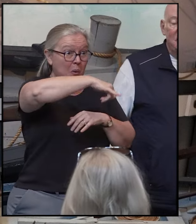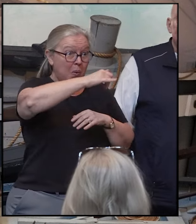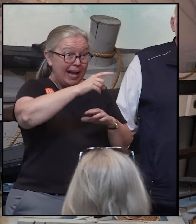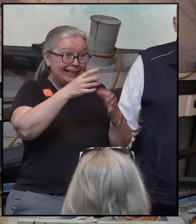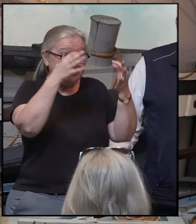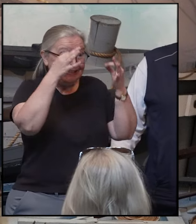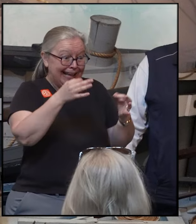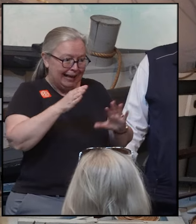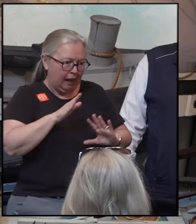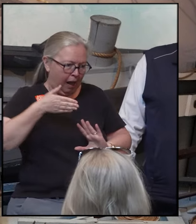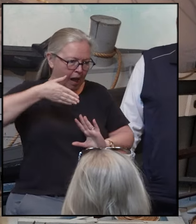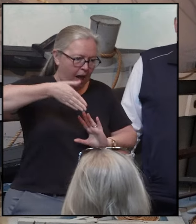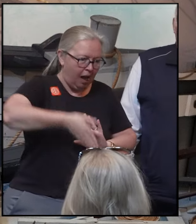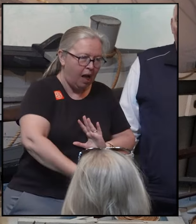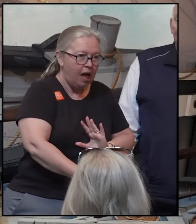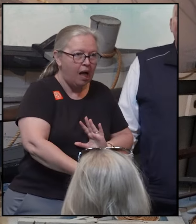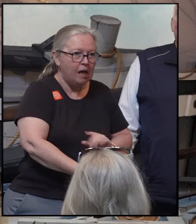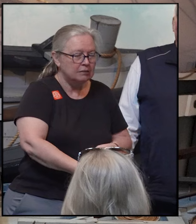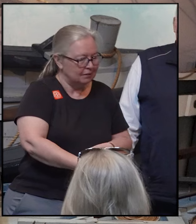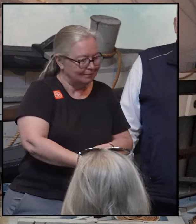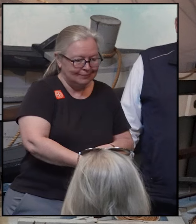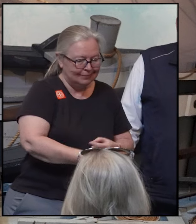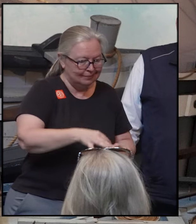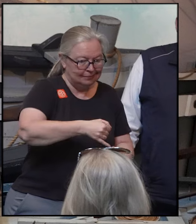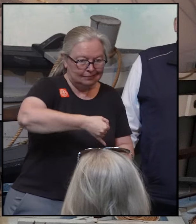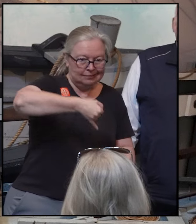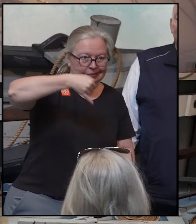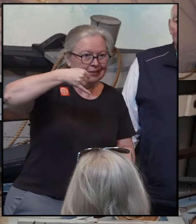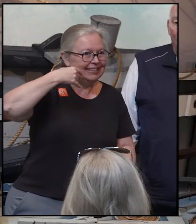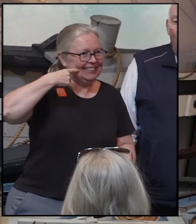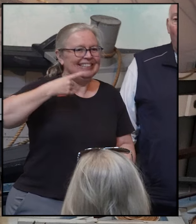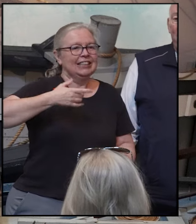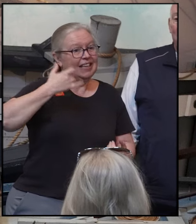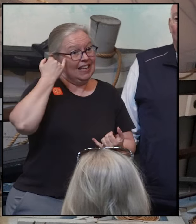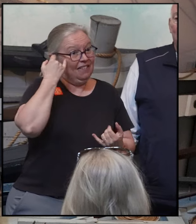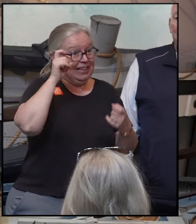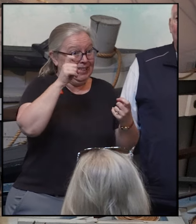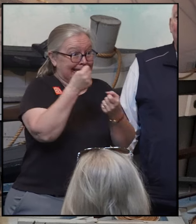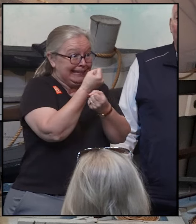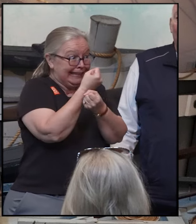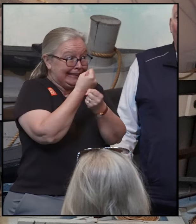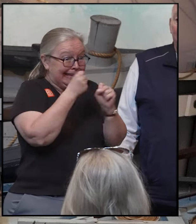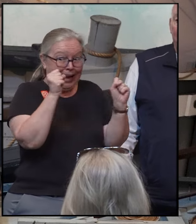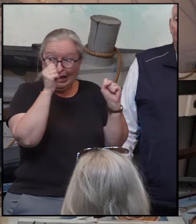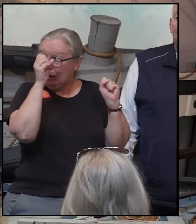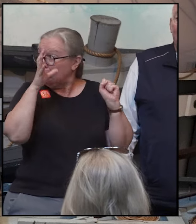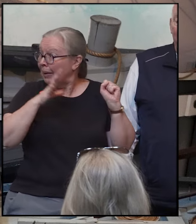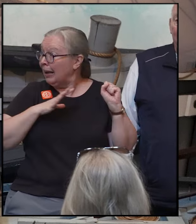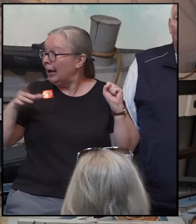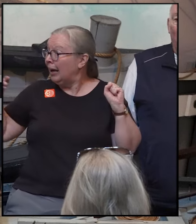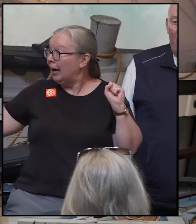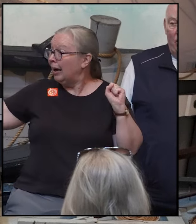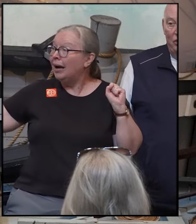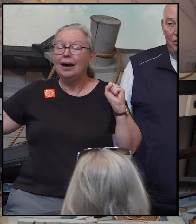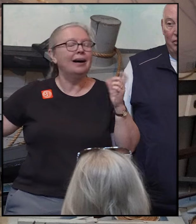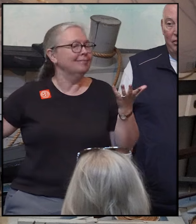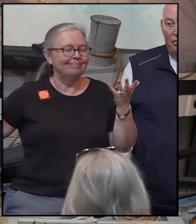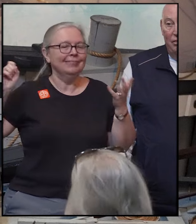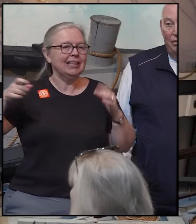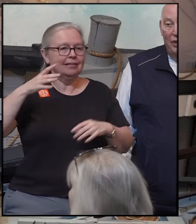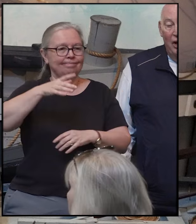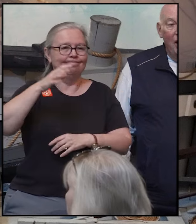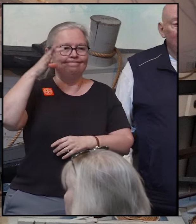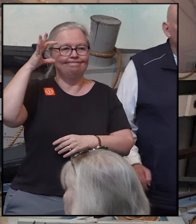the lines to save the men in the boat, the feeling being there's always going to be another whale coming around.